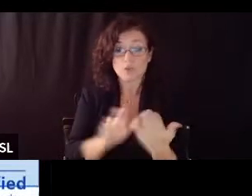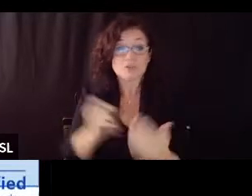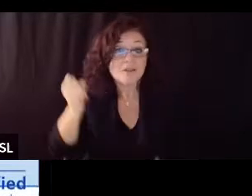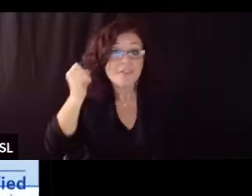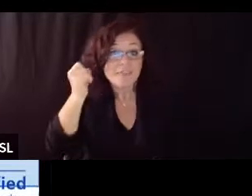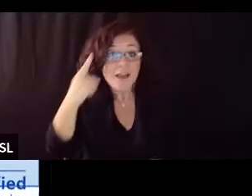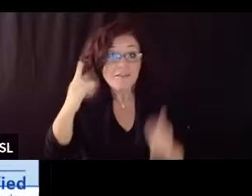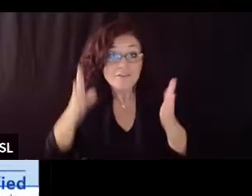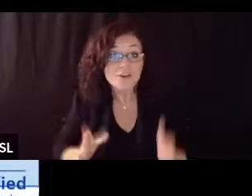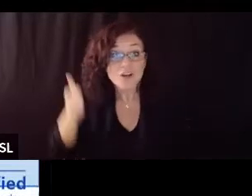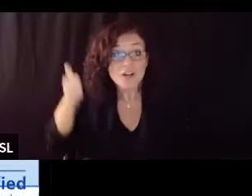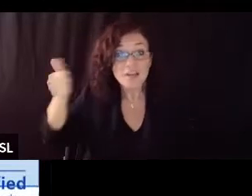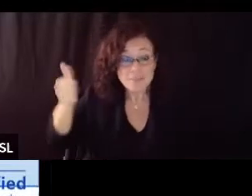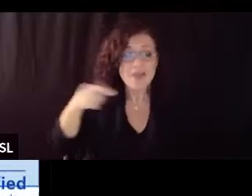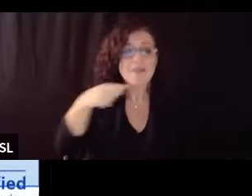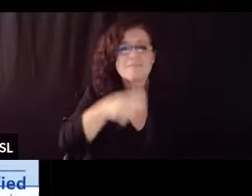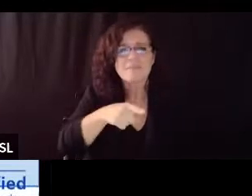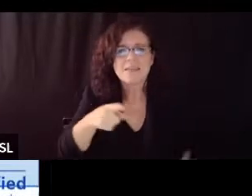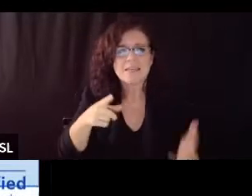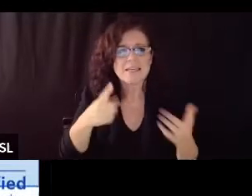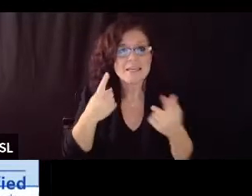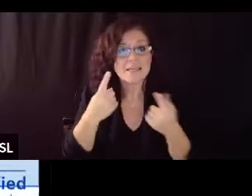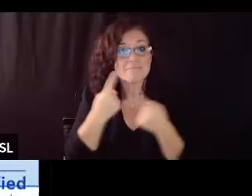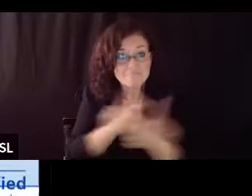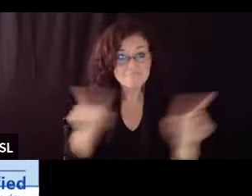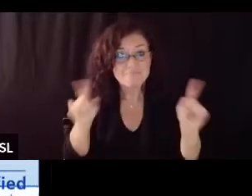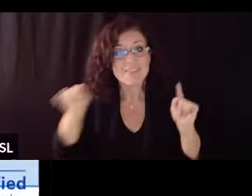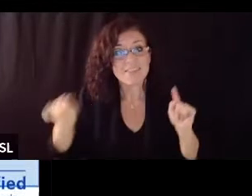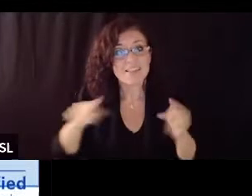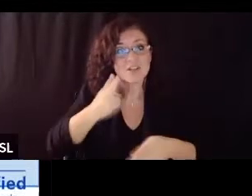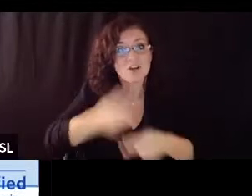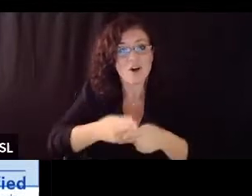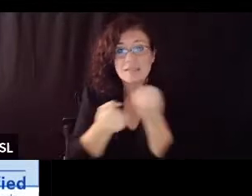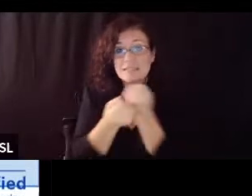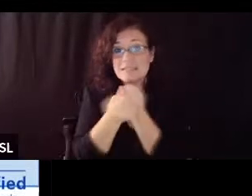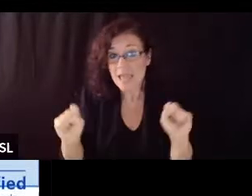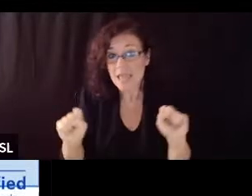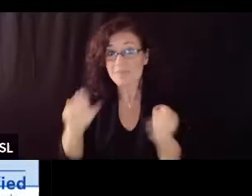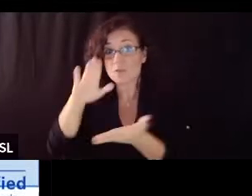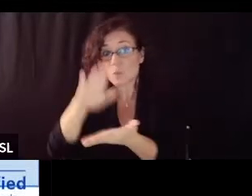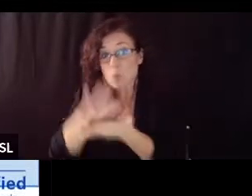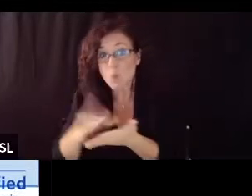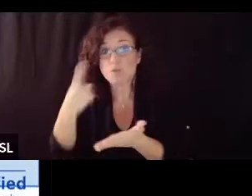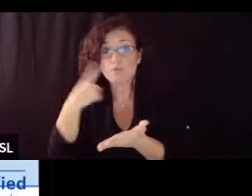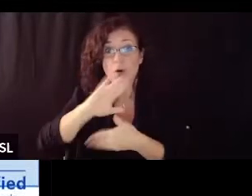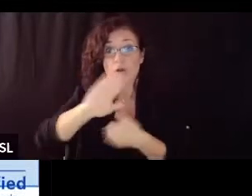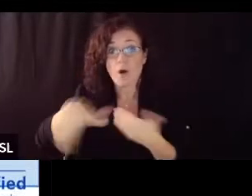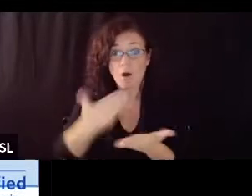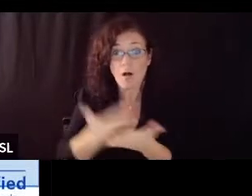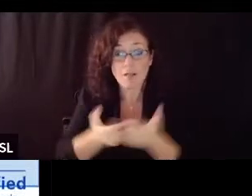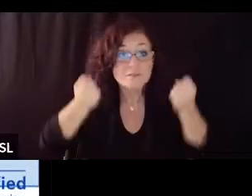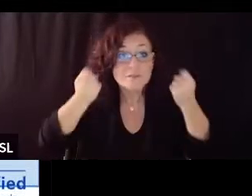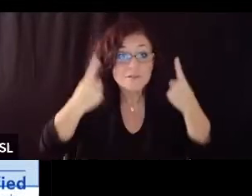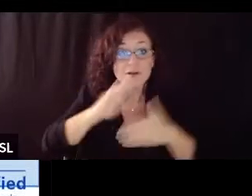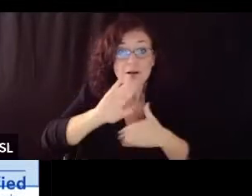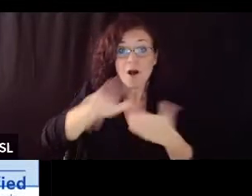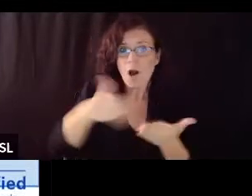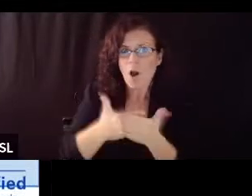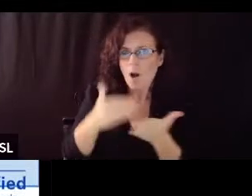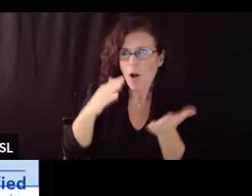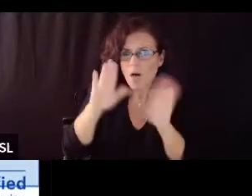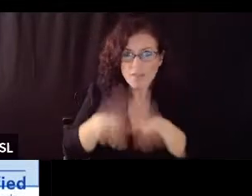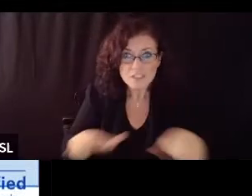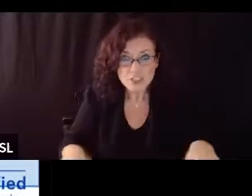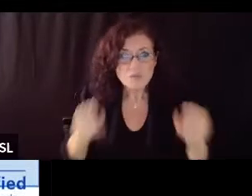approach as safe schools for all so all children would have the opportunity to be in school and the idea